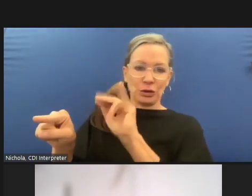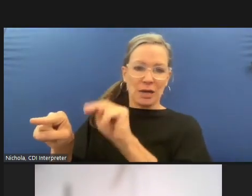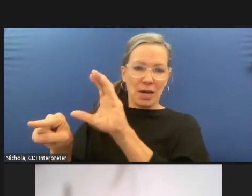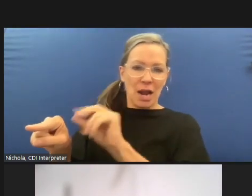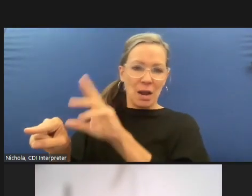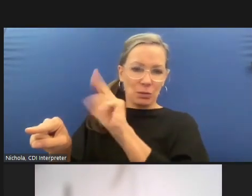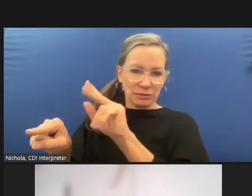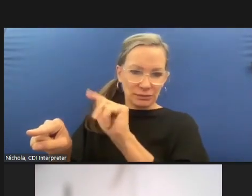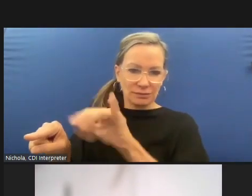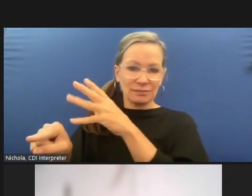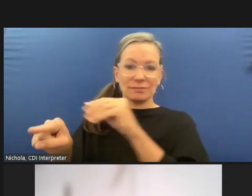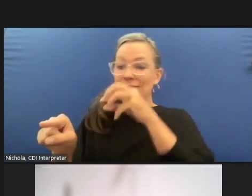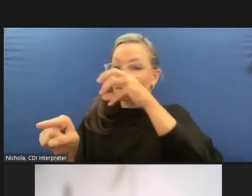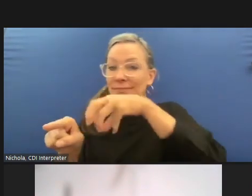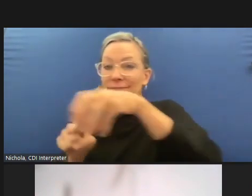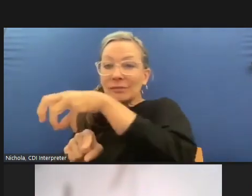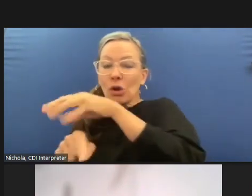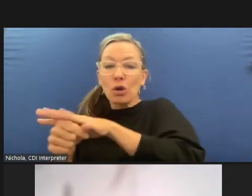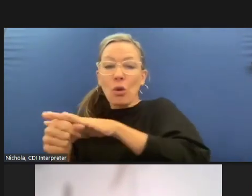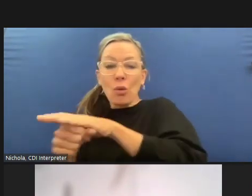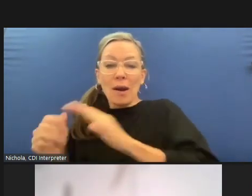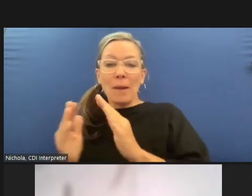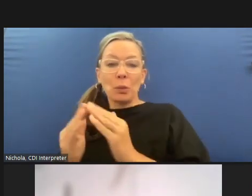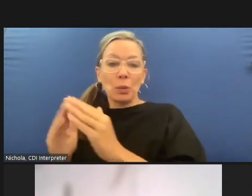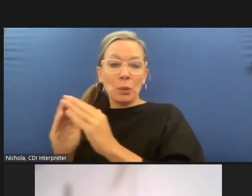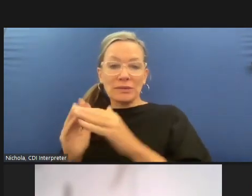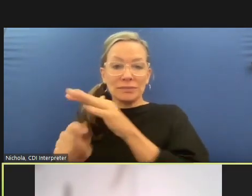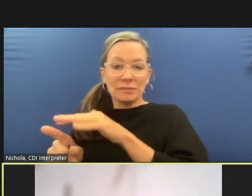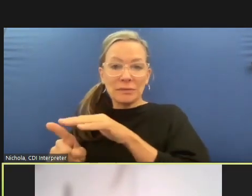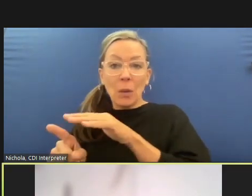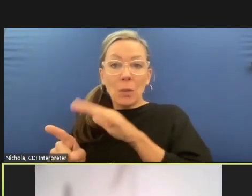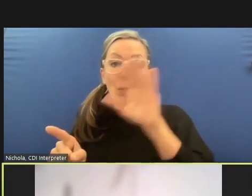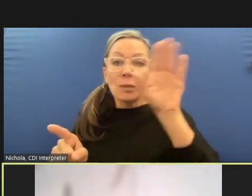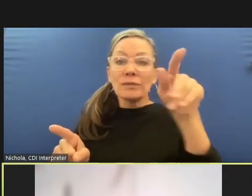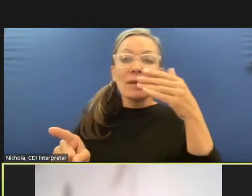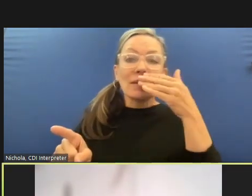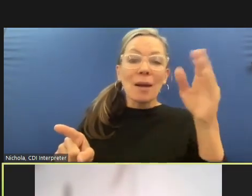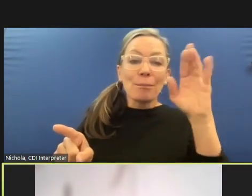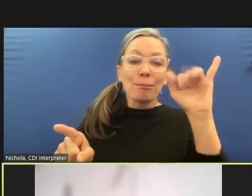thank you brian thank you jameel thanks everybody thanks everyone